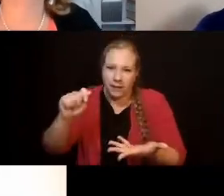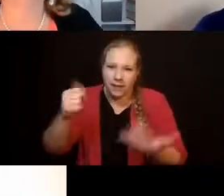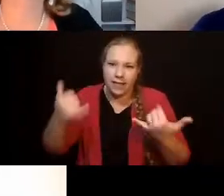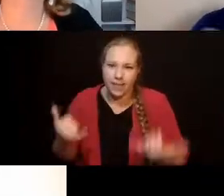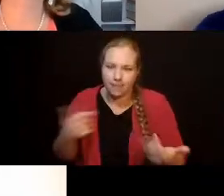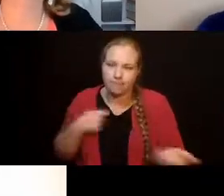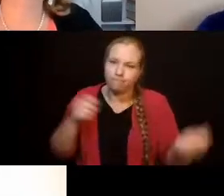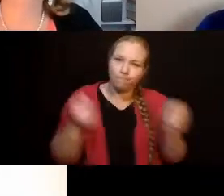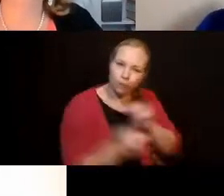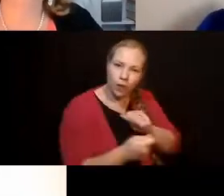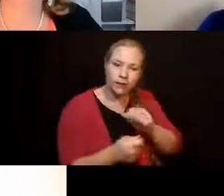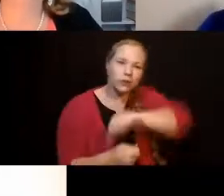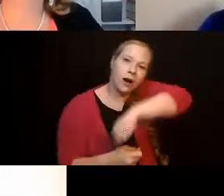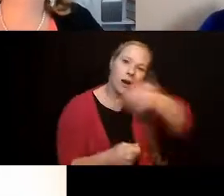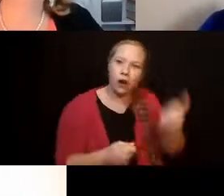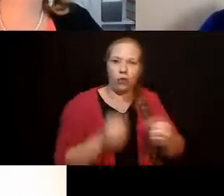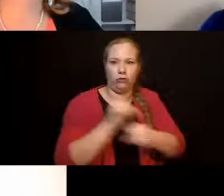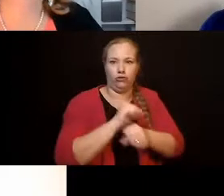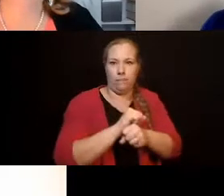that.